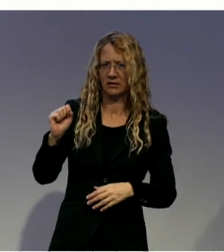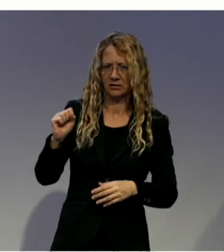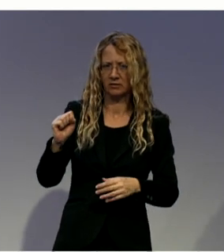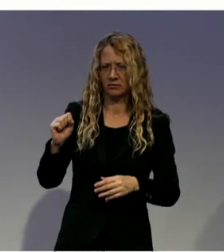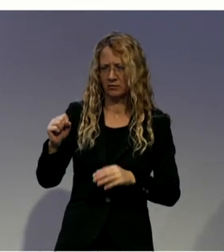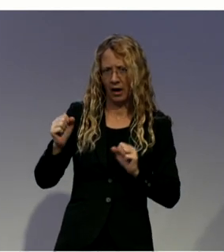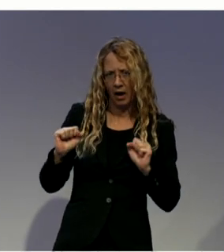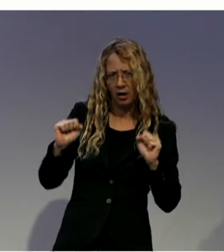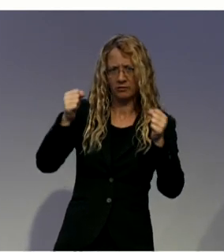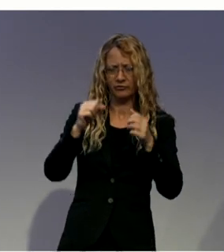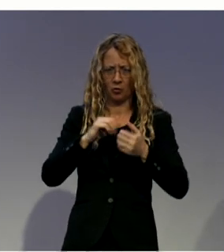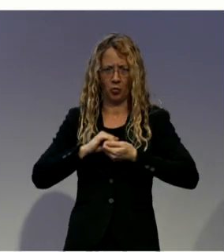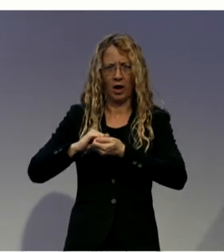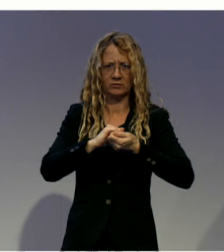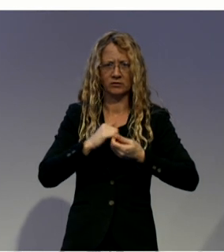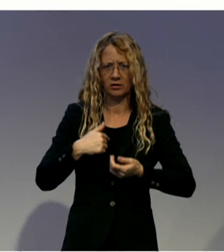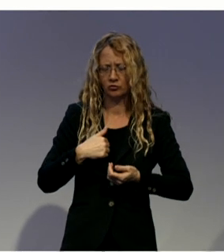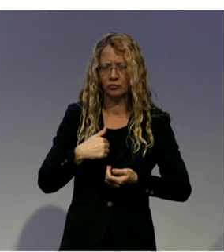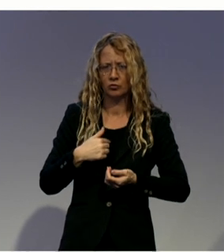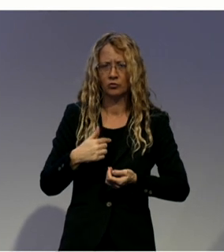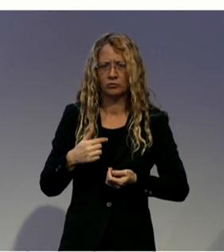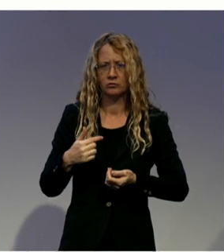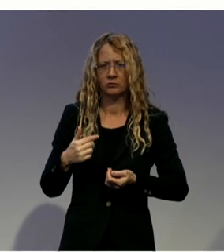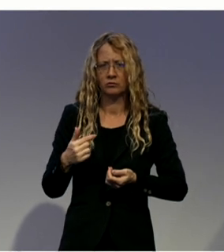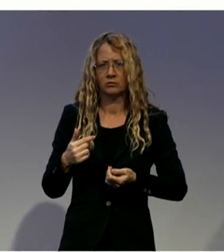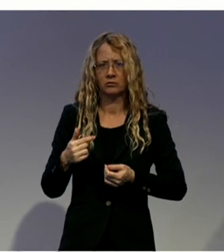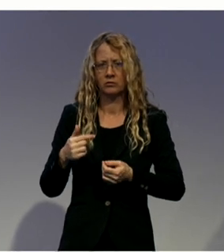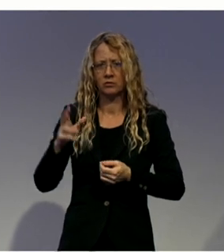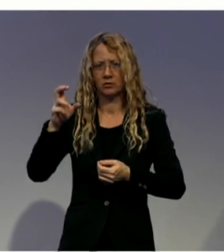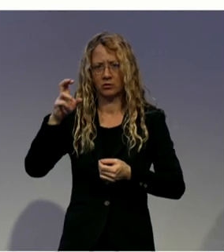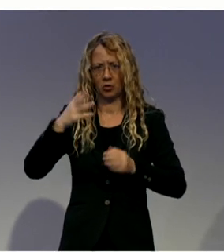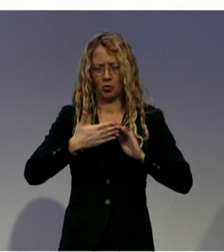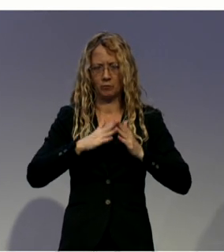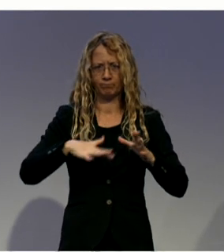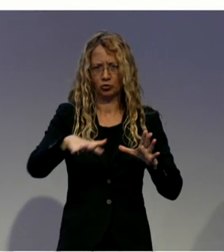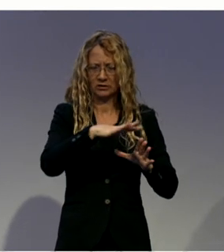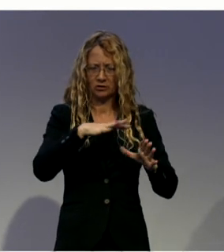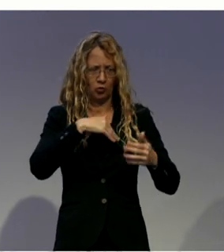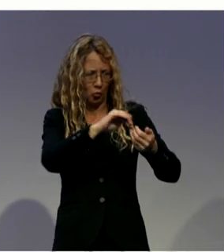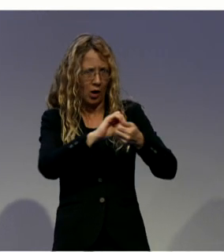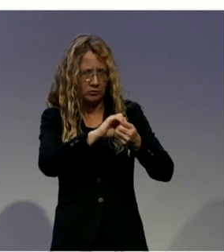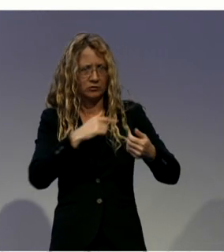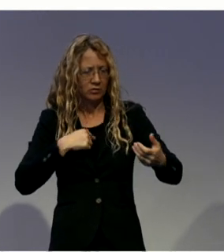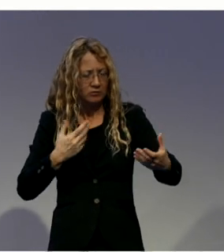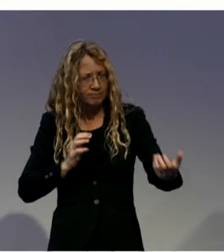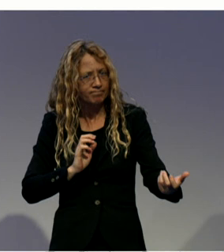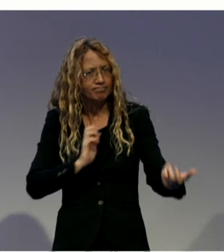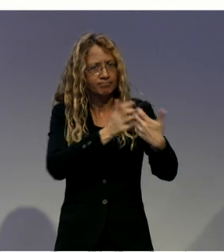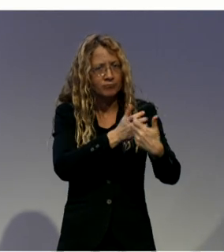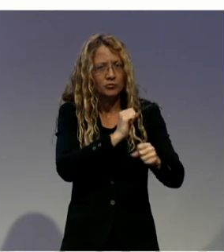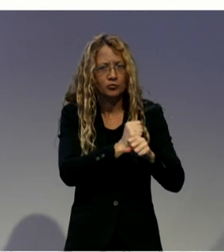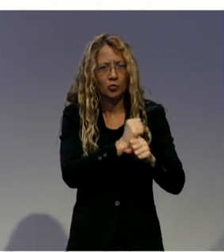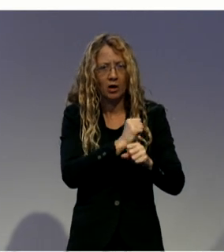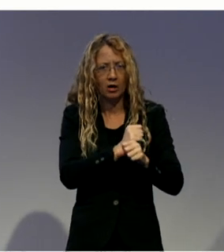organizations and we contribute to advisory committees representing Indigenous disability.